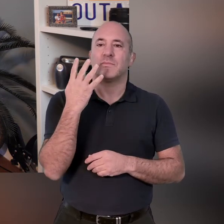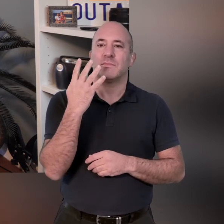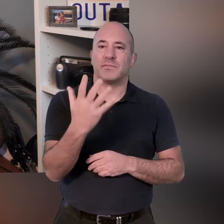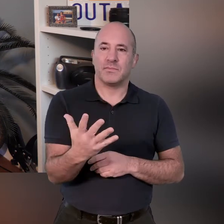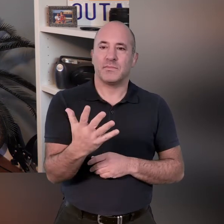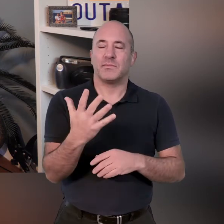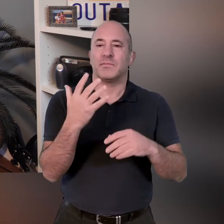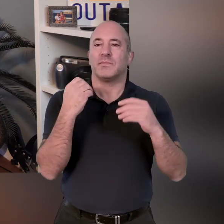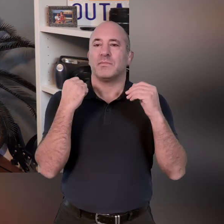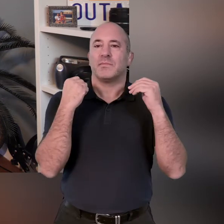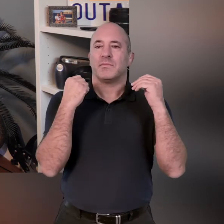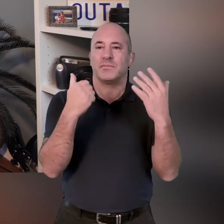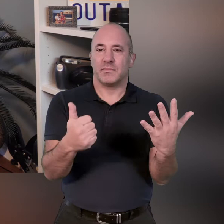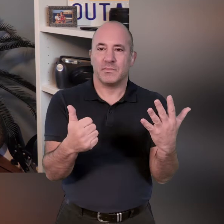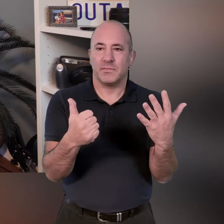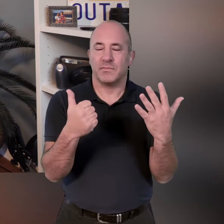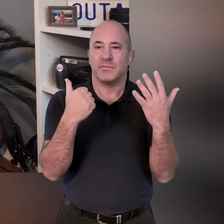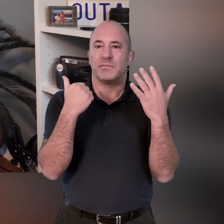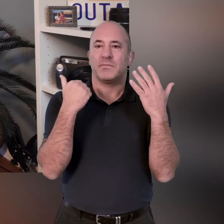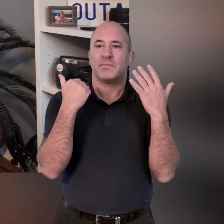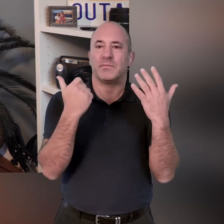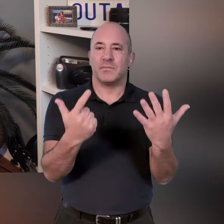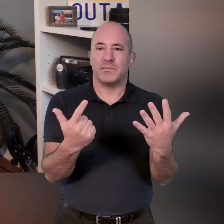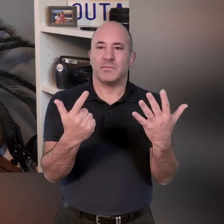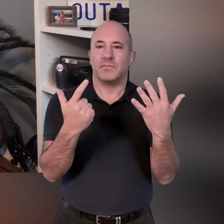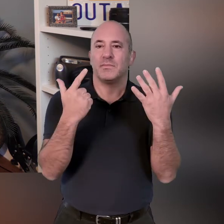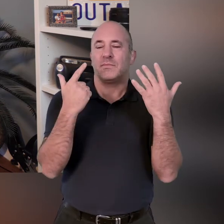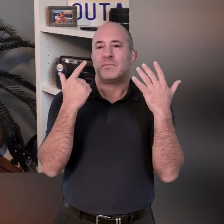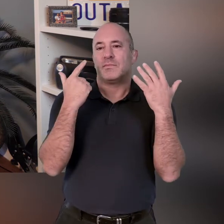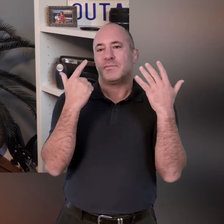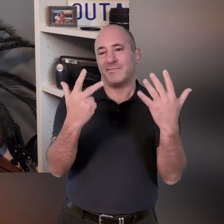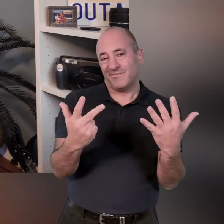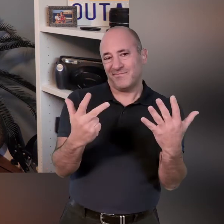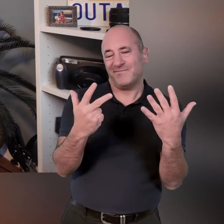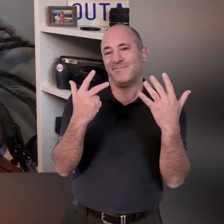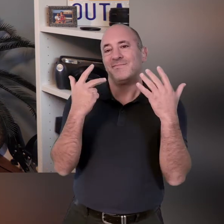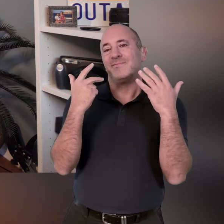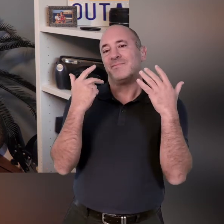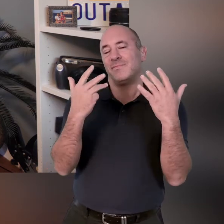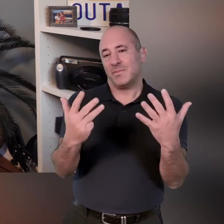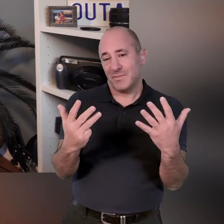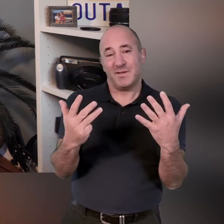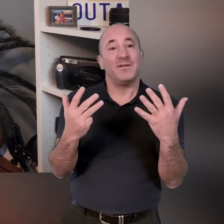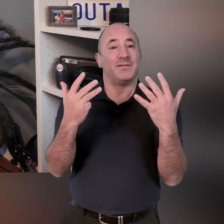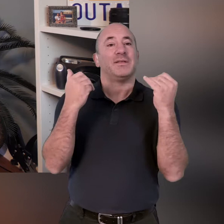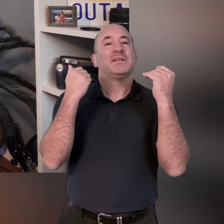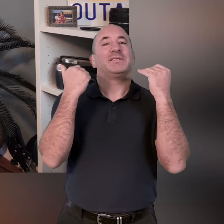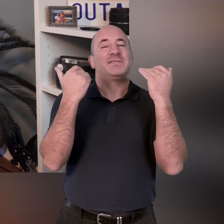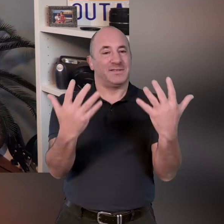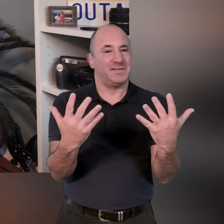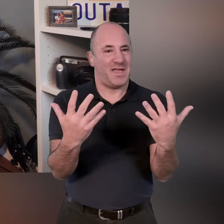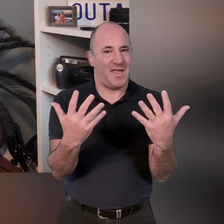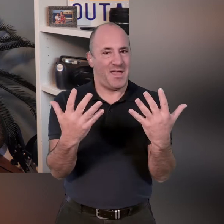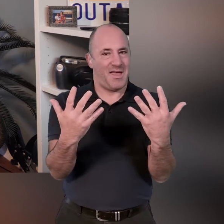five six seven eight nine